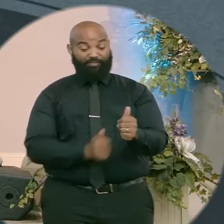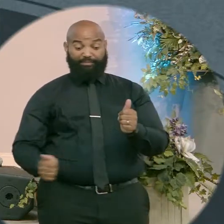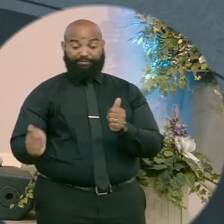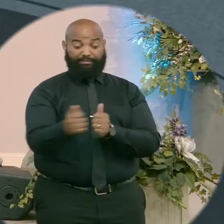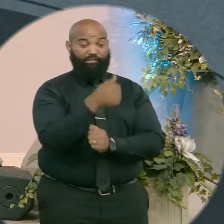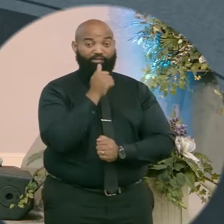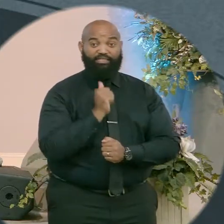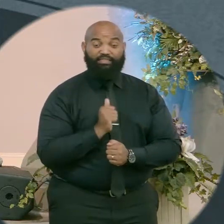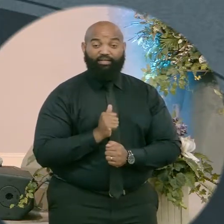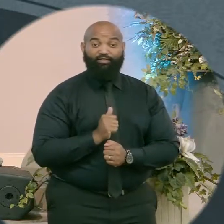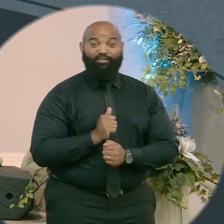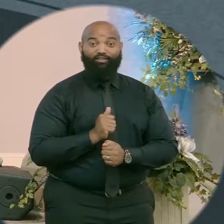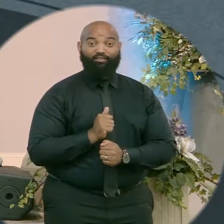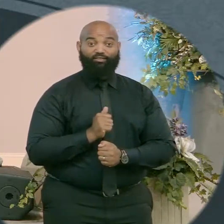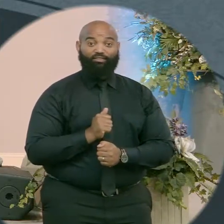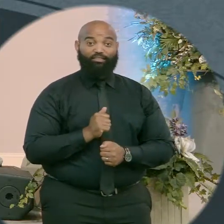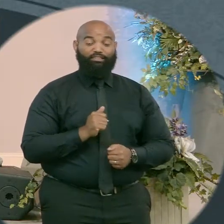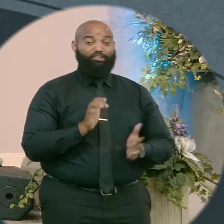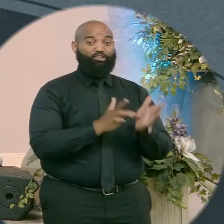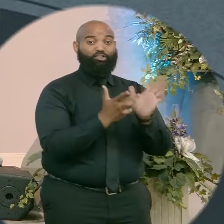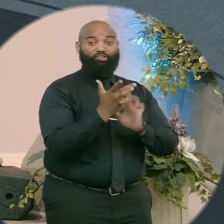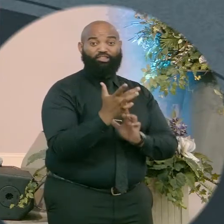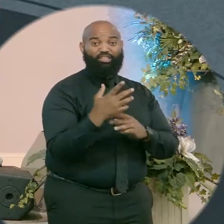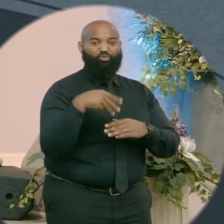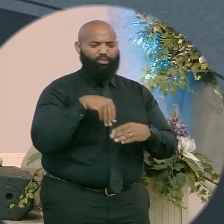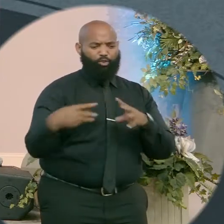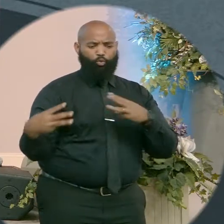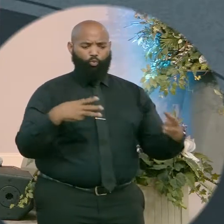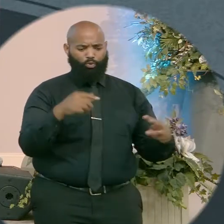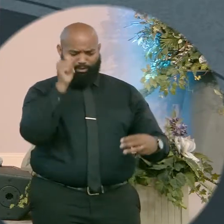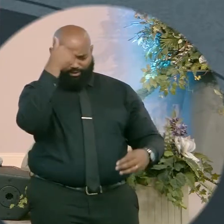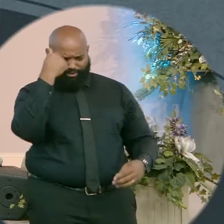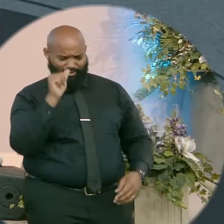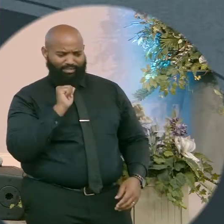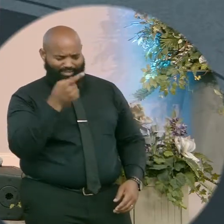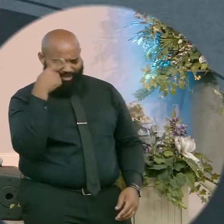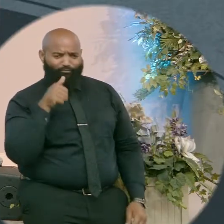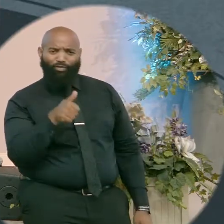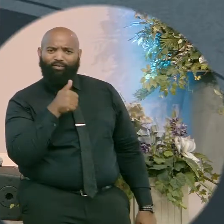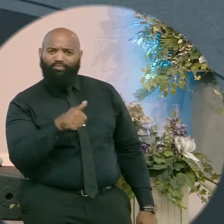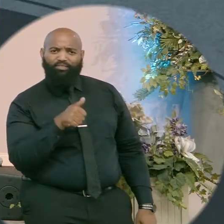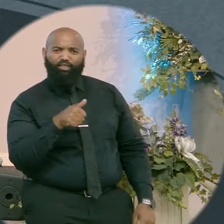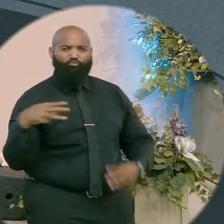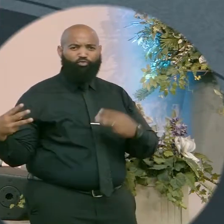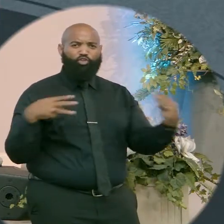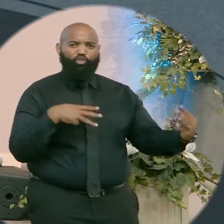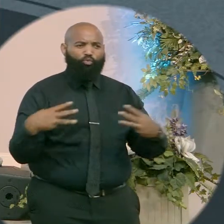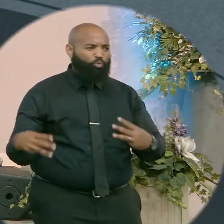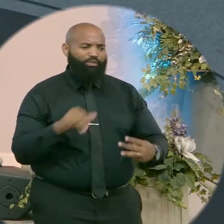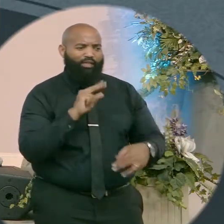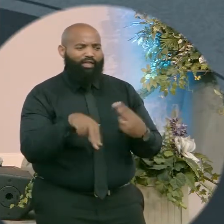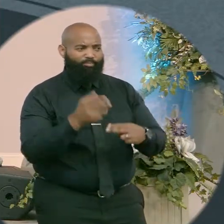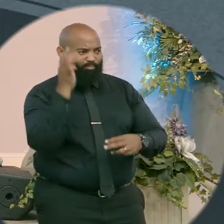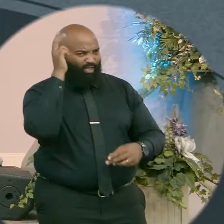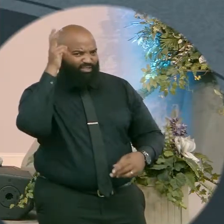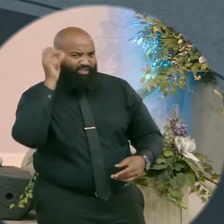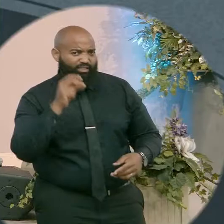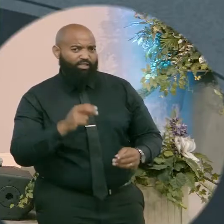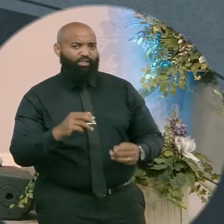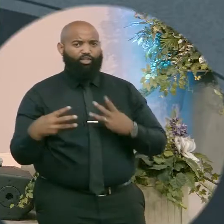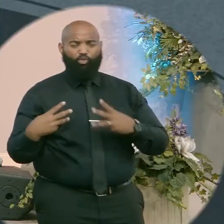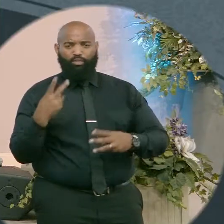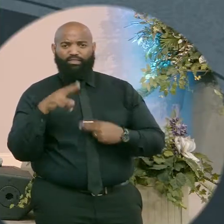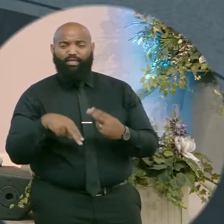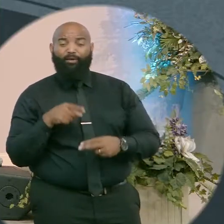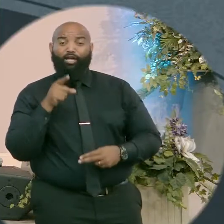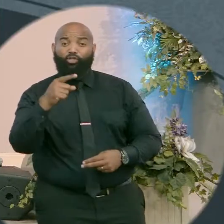we were at stake in the war of the wilderness. This war wasn't about Jesus and the enemy. This war was about me. This war was about you.